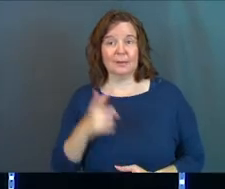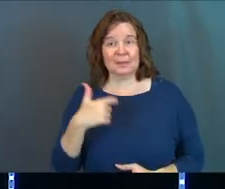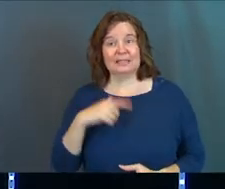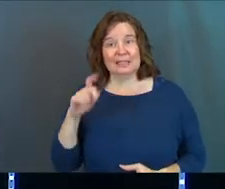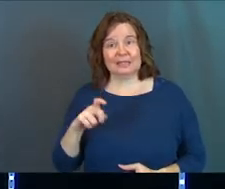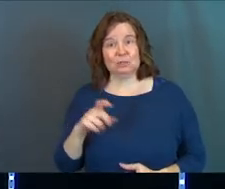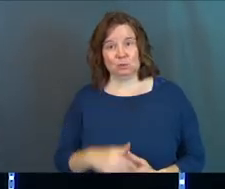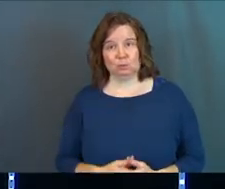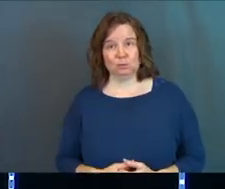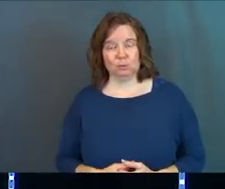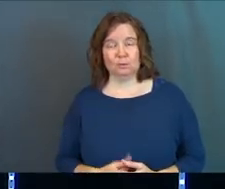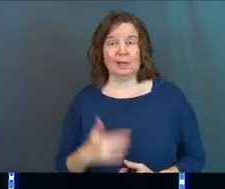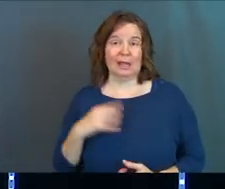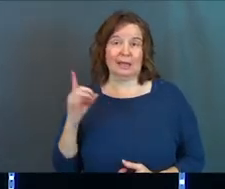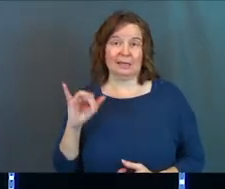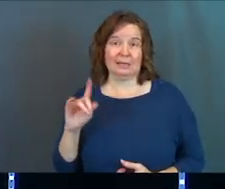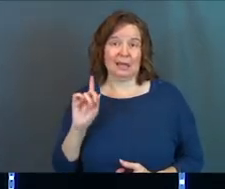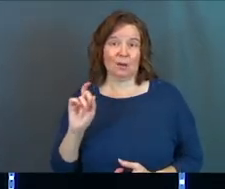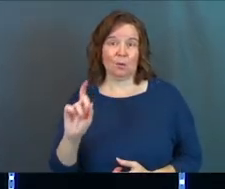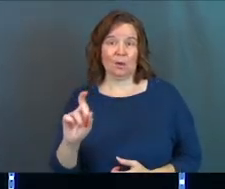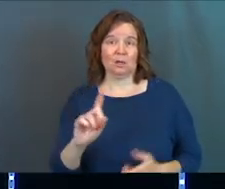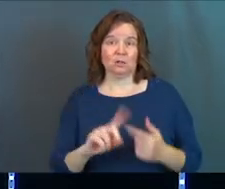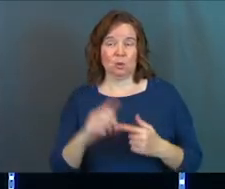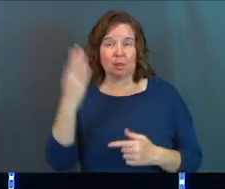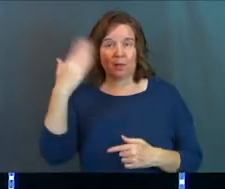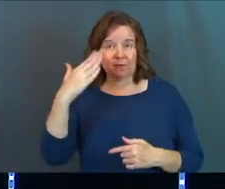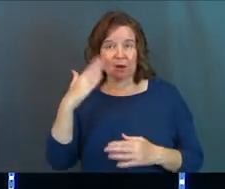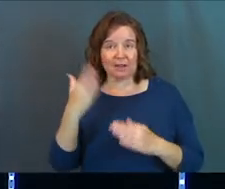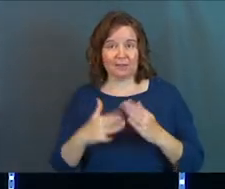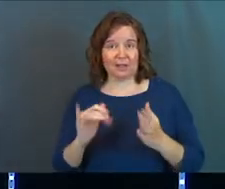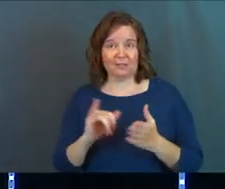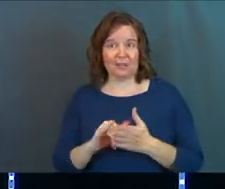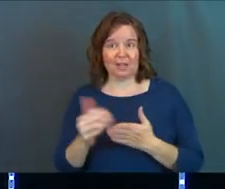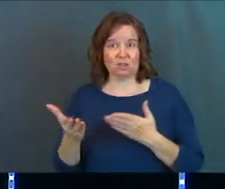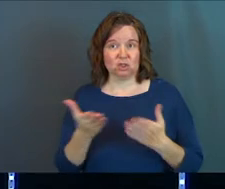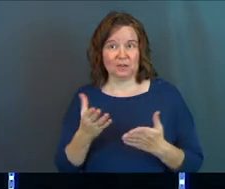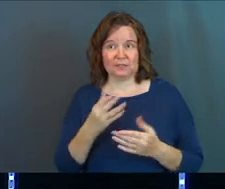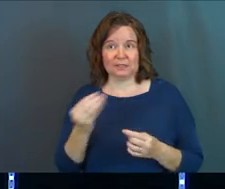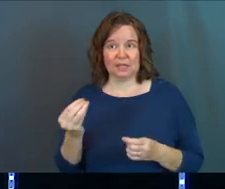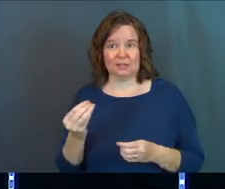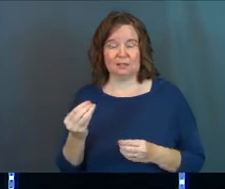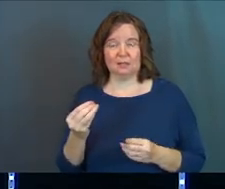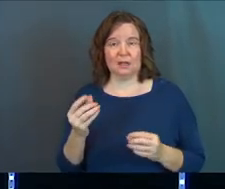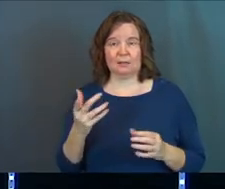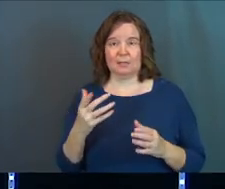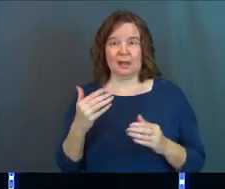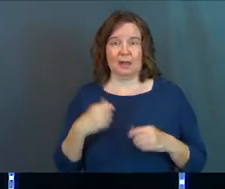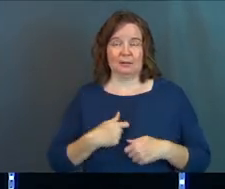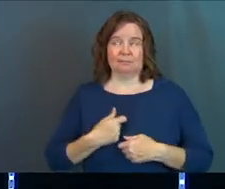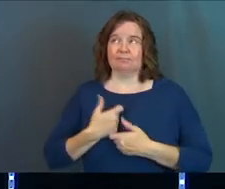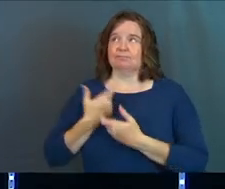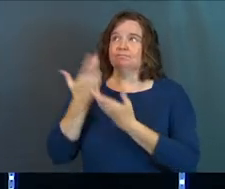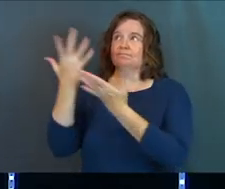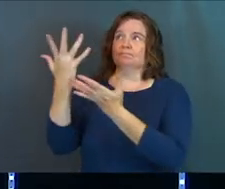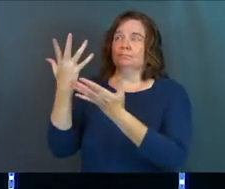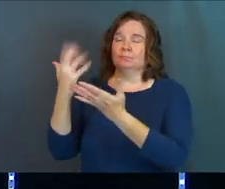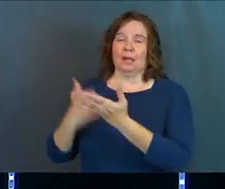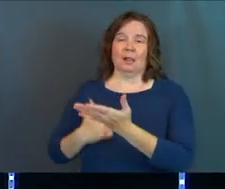Because I need to. And I did. And I went to the front at the end of that service, and I gave my whole life to God.